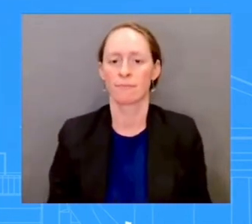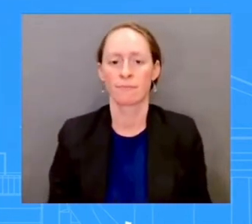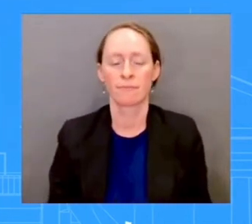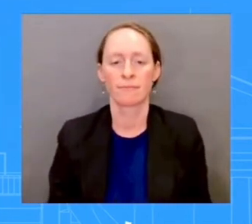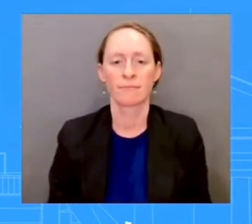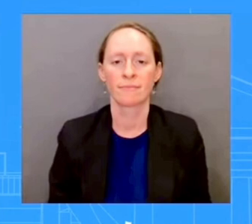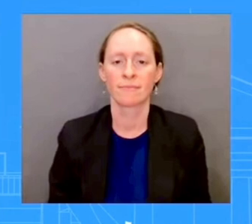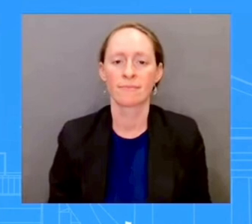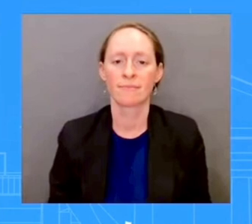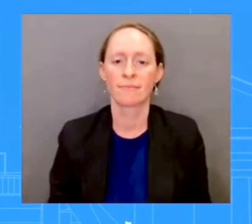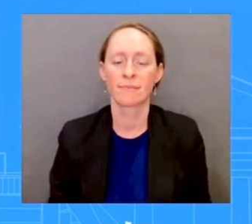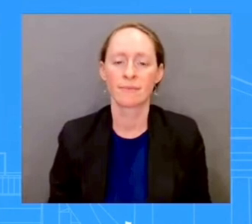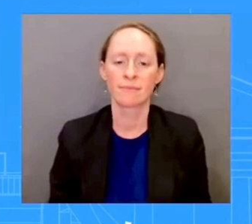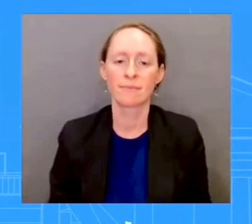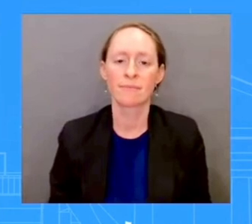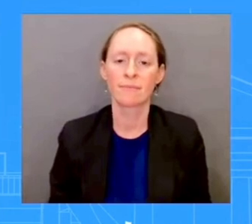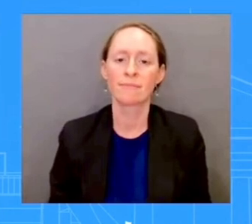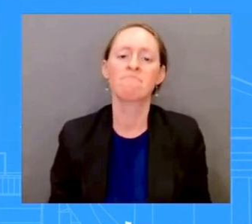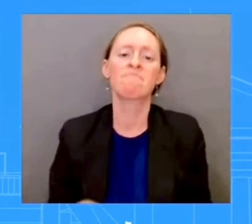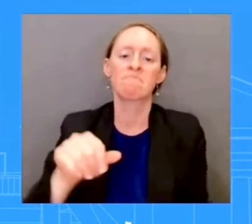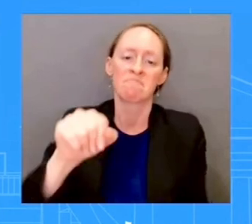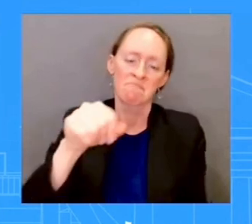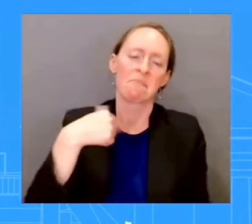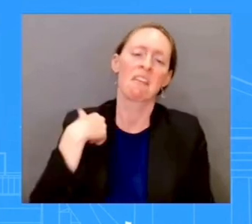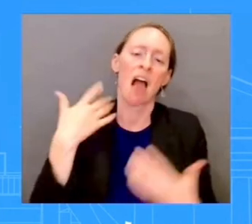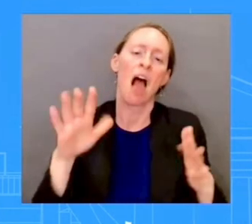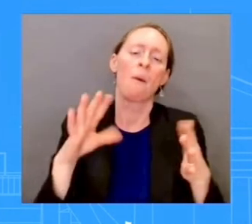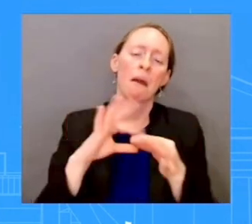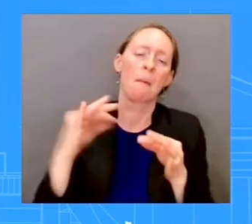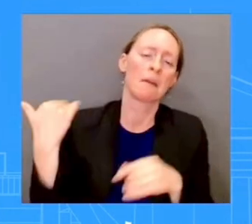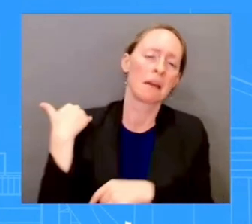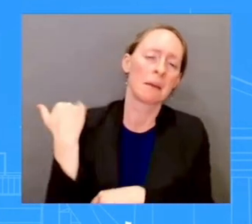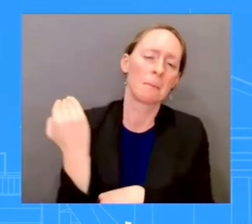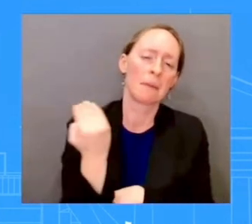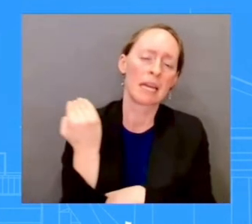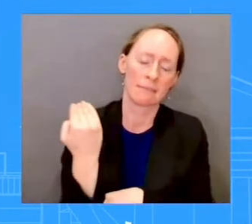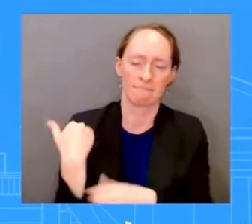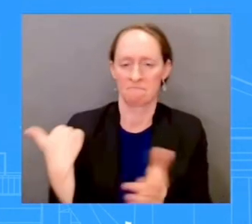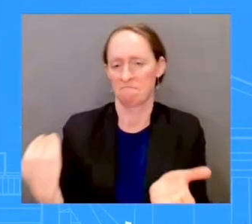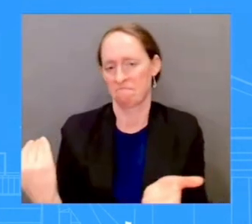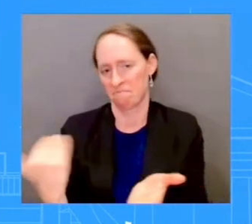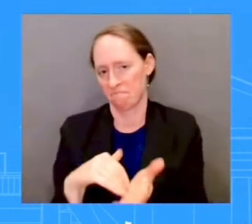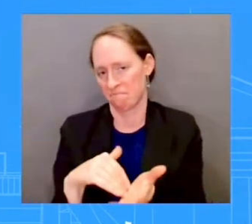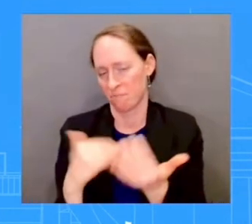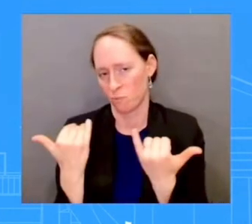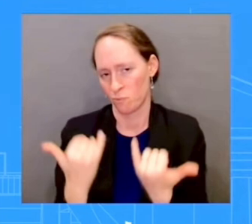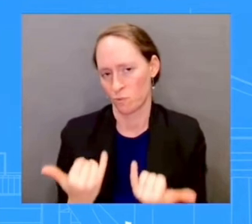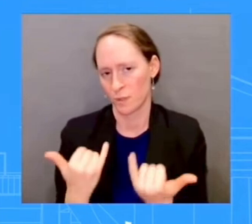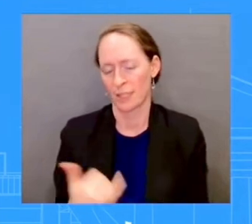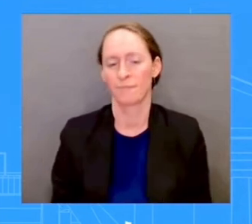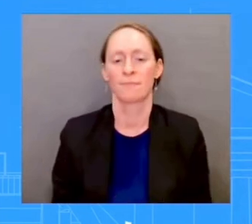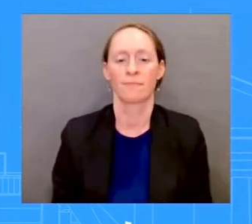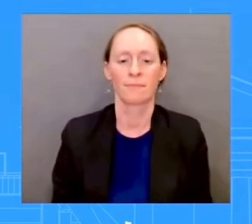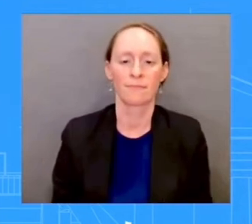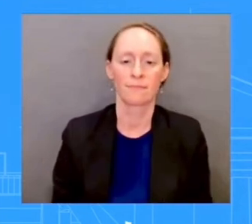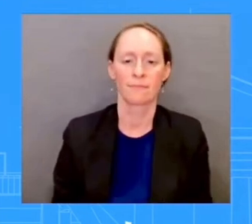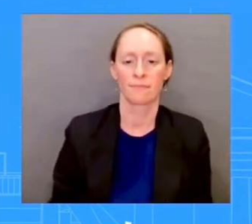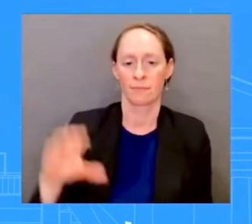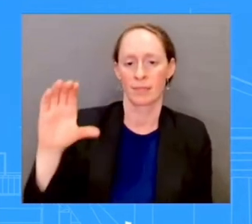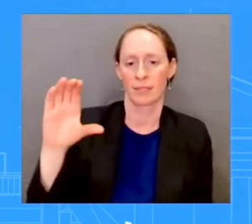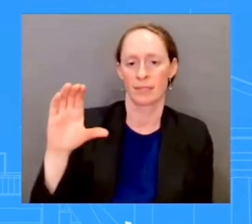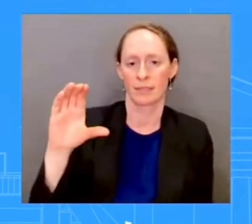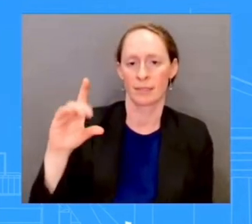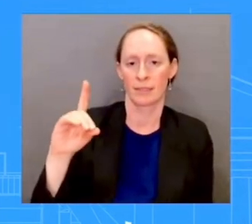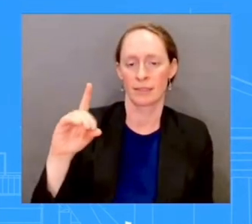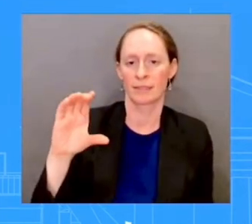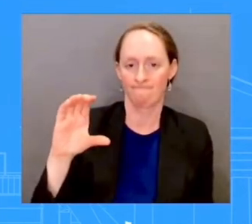talk about this now. So, nationally, while CDC is reporting an increase in infections, as you all know, and hospitals'